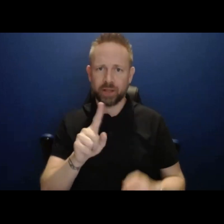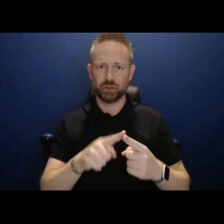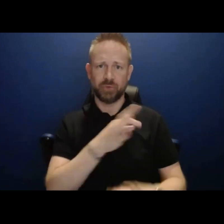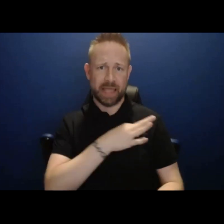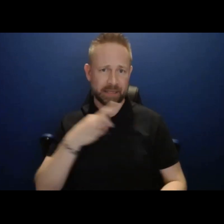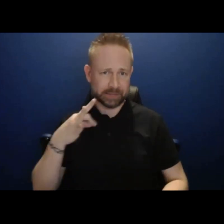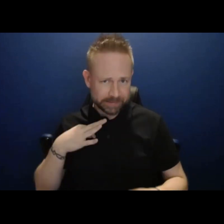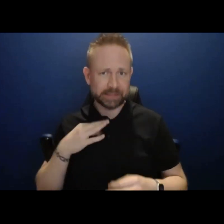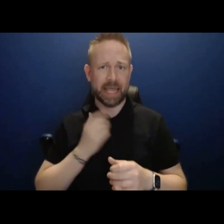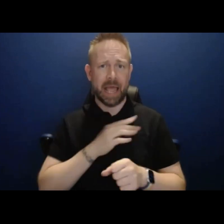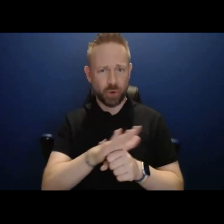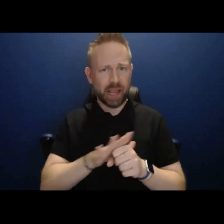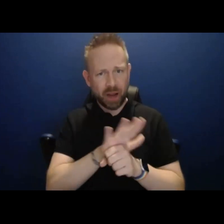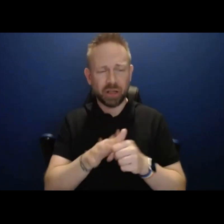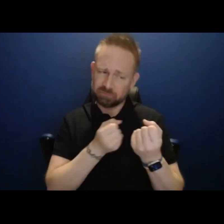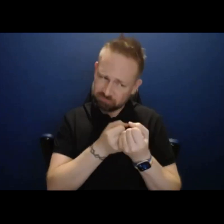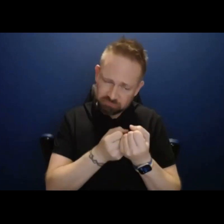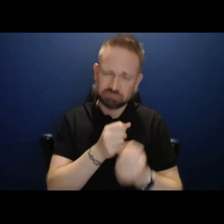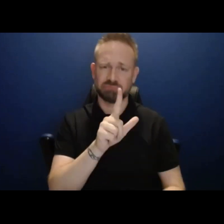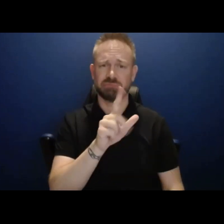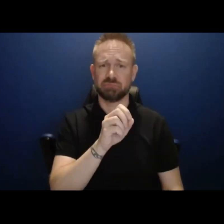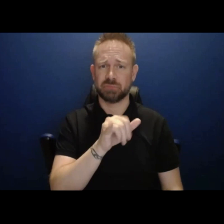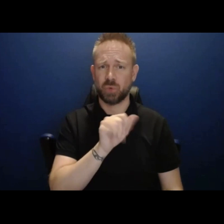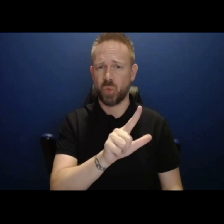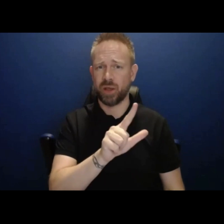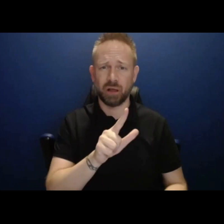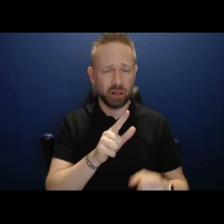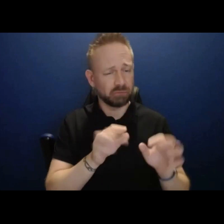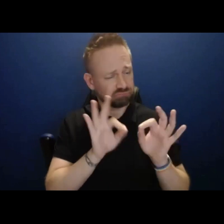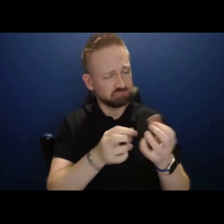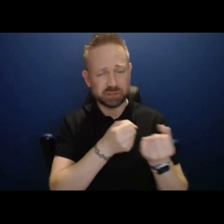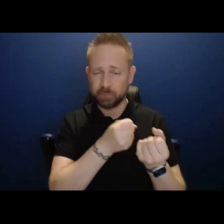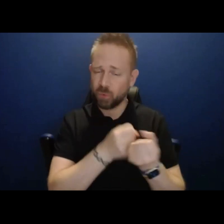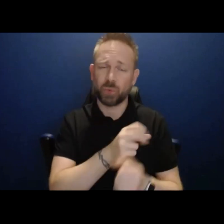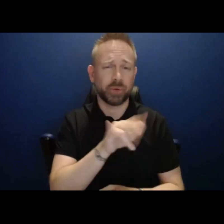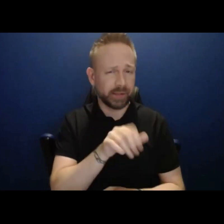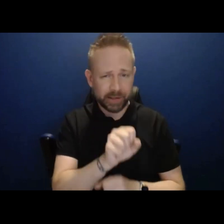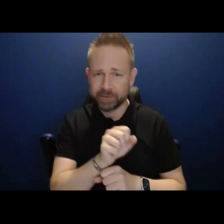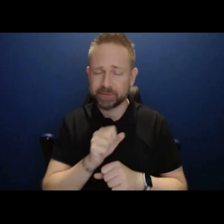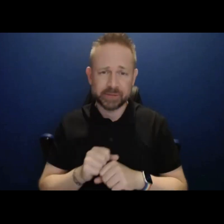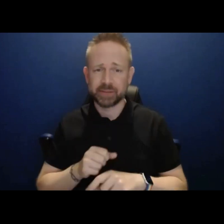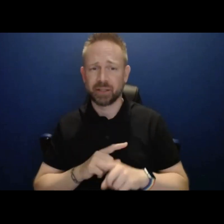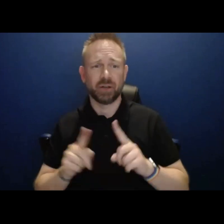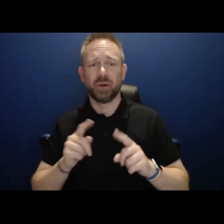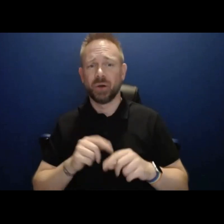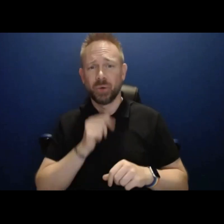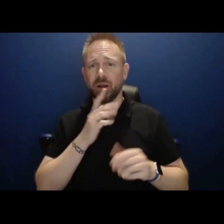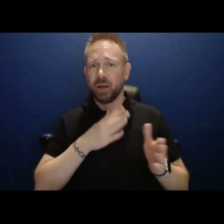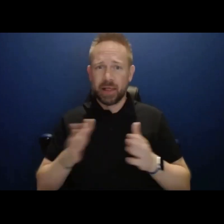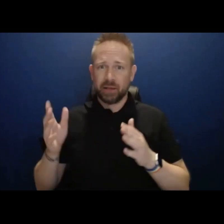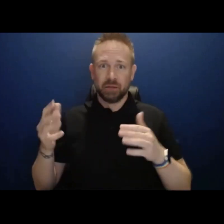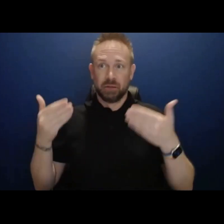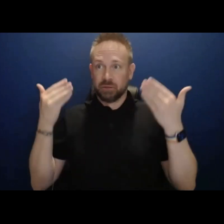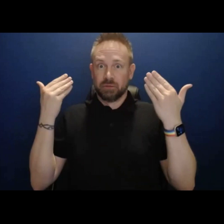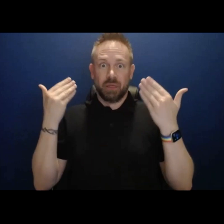haven't traditionally had a view to, you know, raising our talent up, if you will, and enabling them